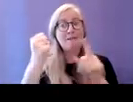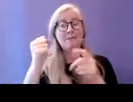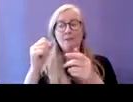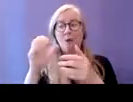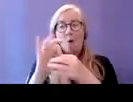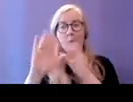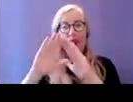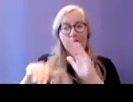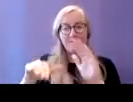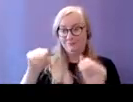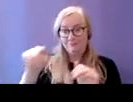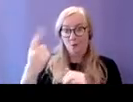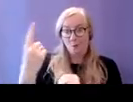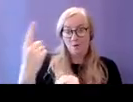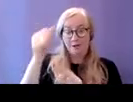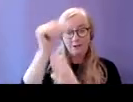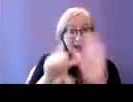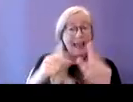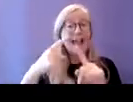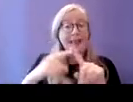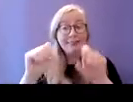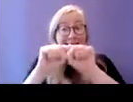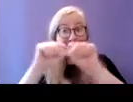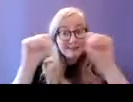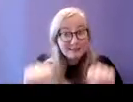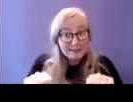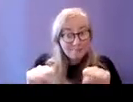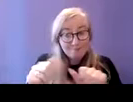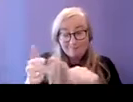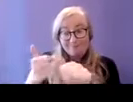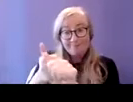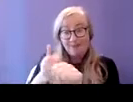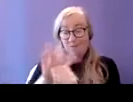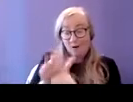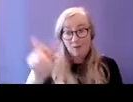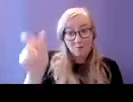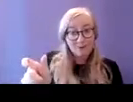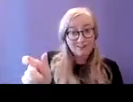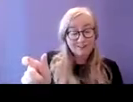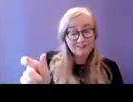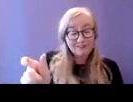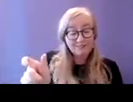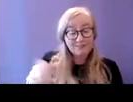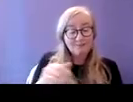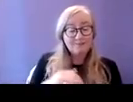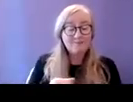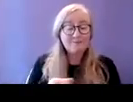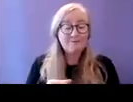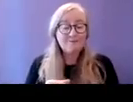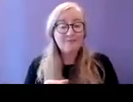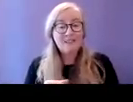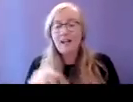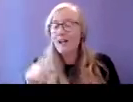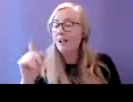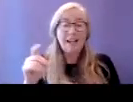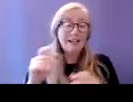on an individual homelessness in itself is a massive trauma the homeless system can sometimes be difficult